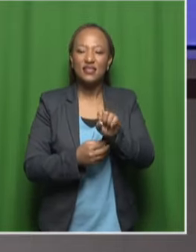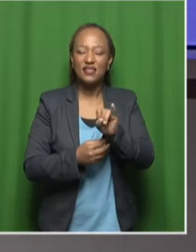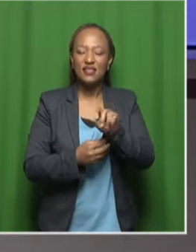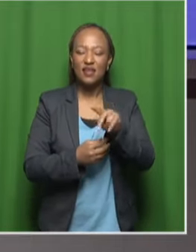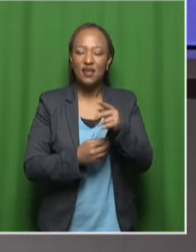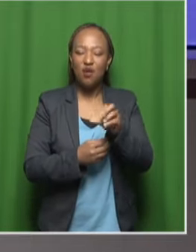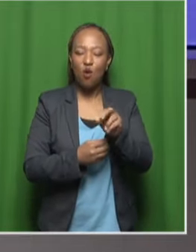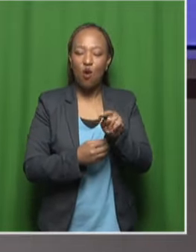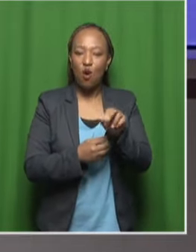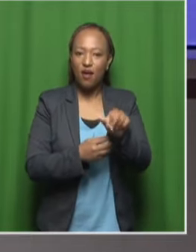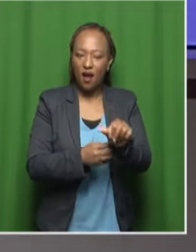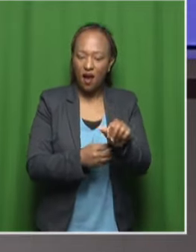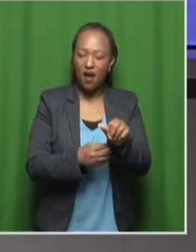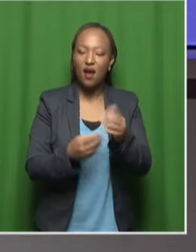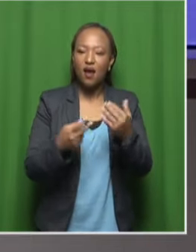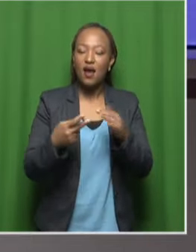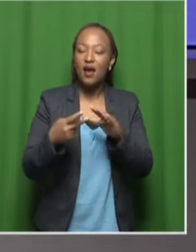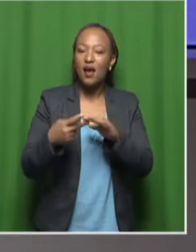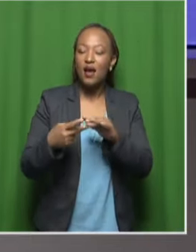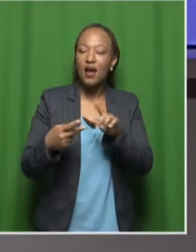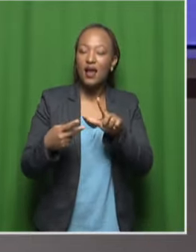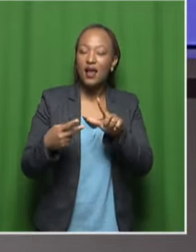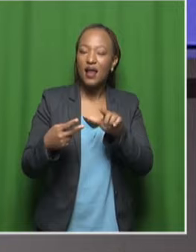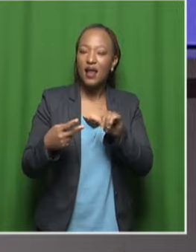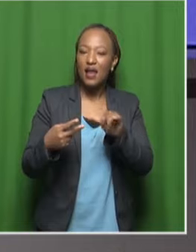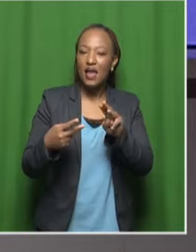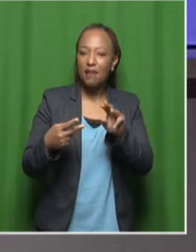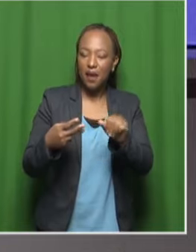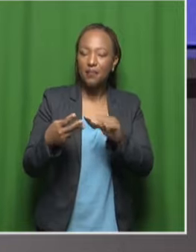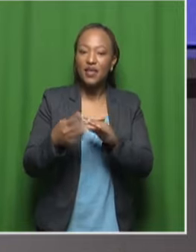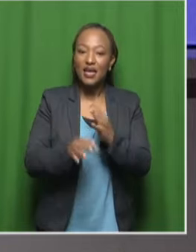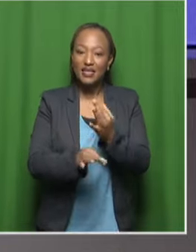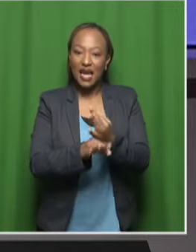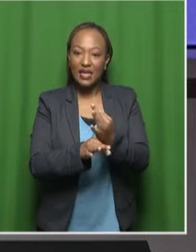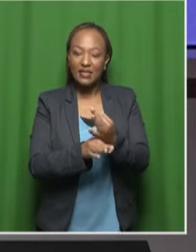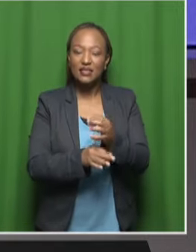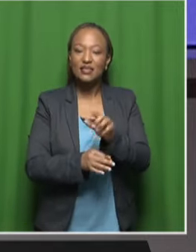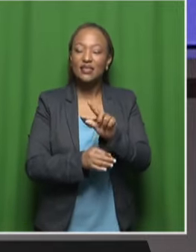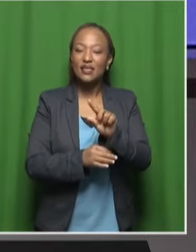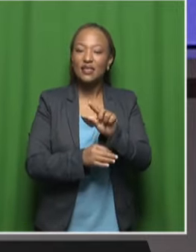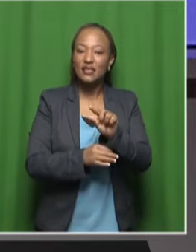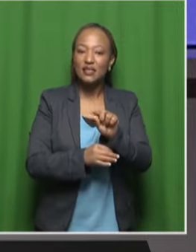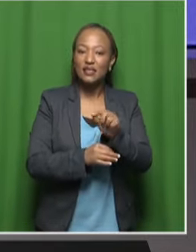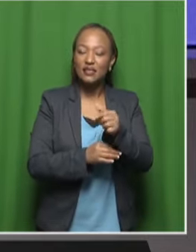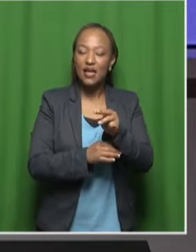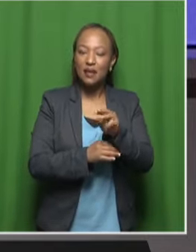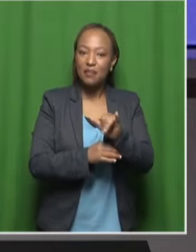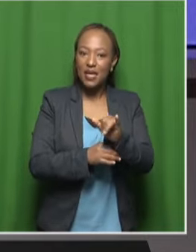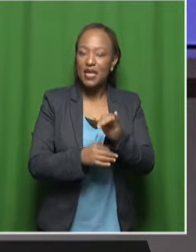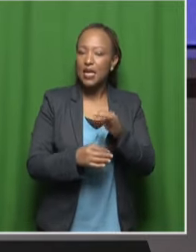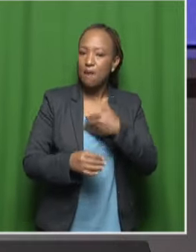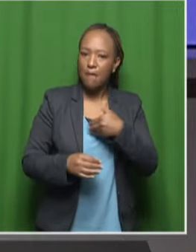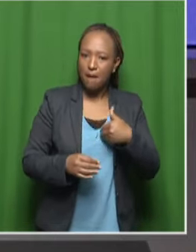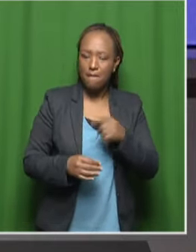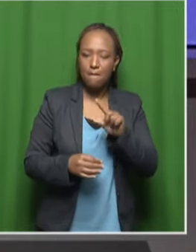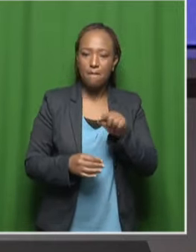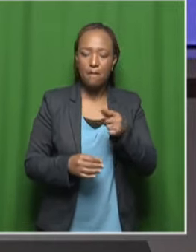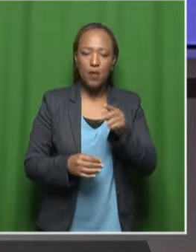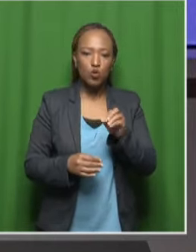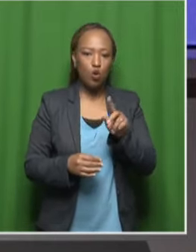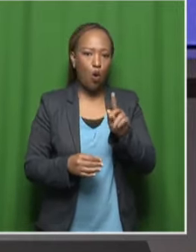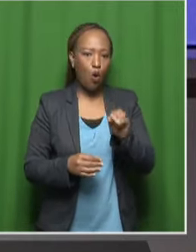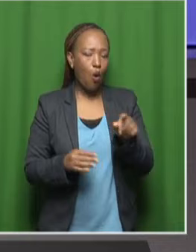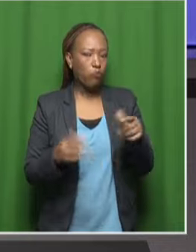and Walter Itindima. And then working with Uw Dadutimi and also Mamatowo Njinga was one of the best experiences ever. He was such a giving